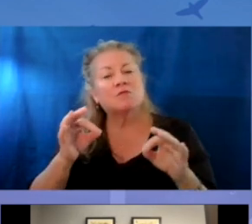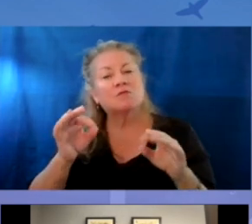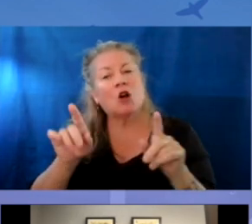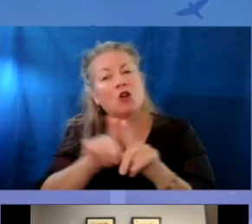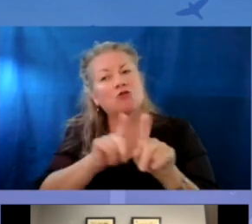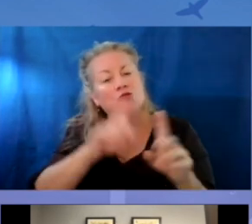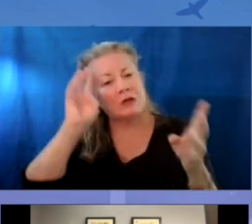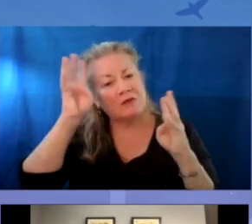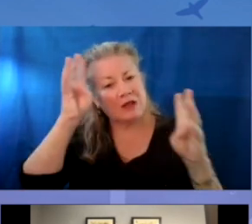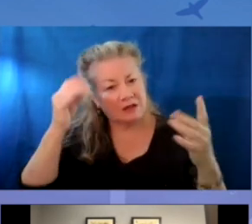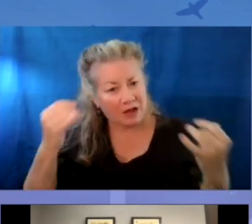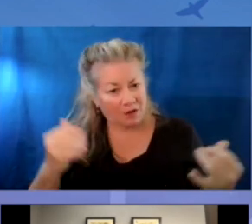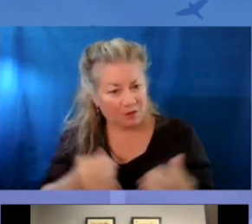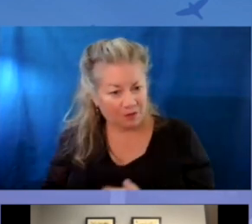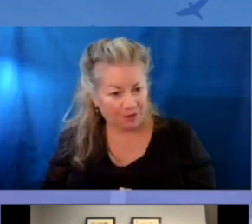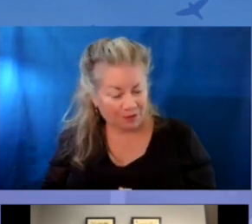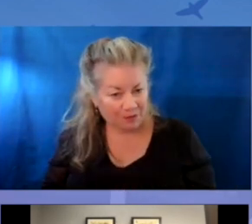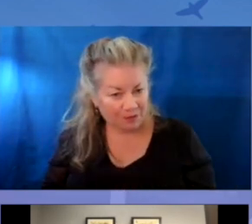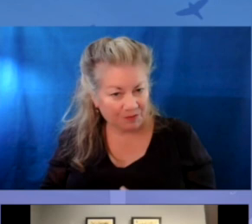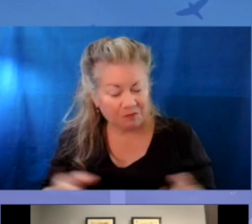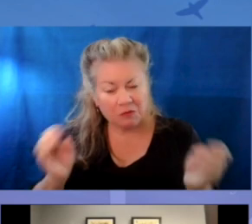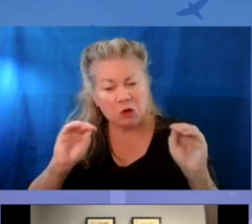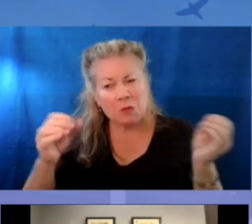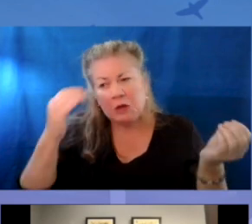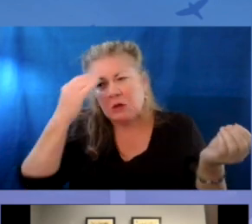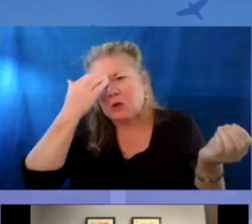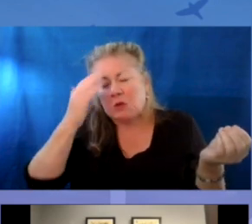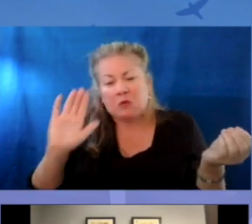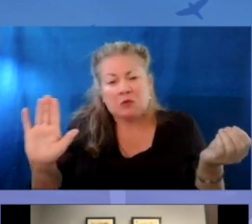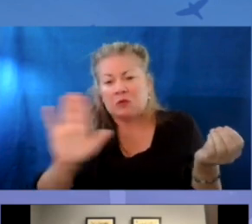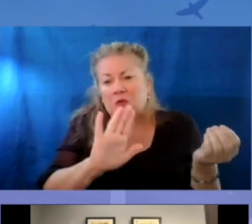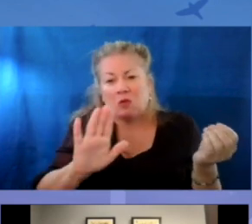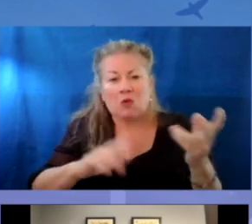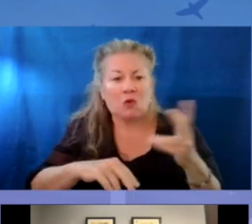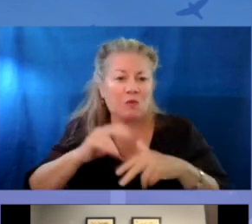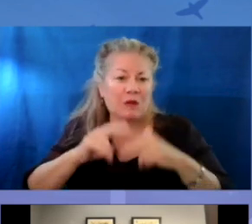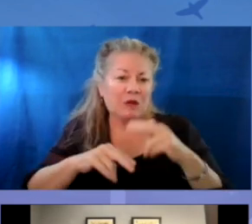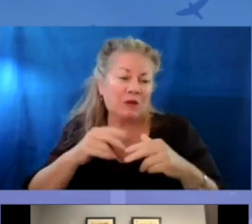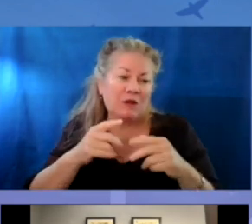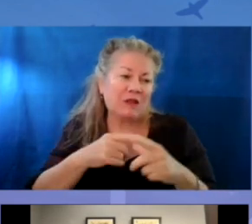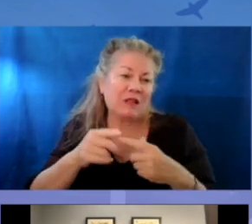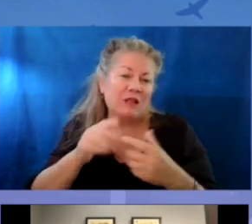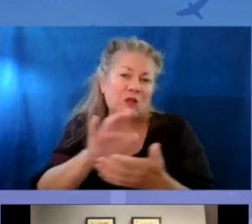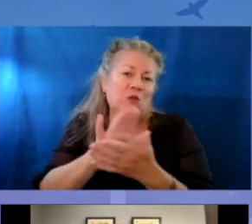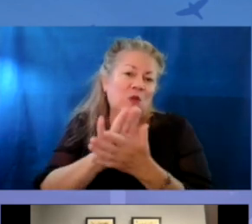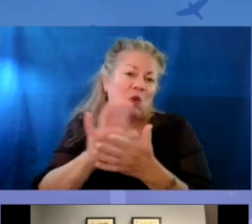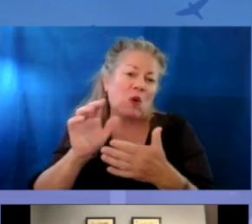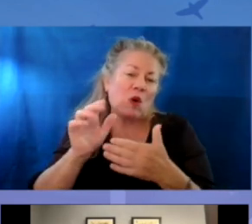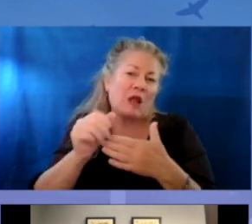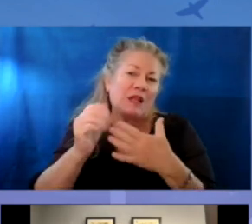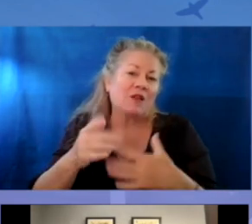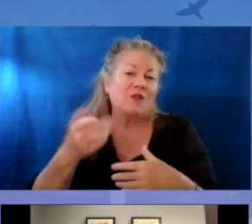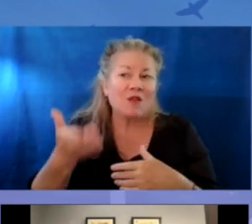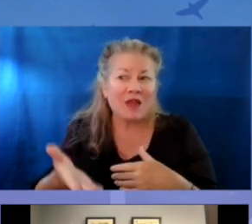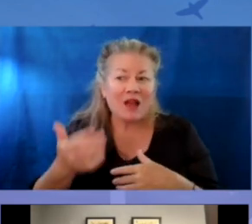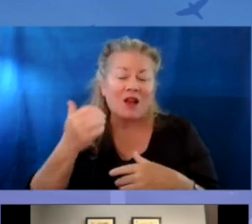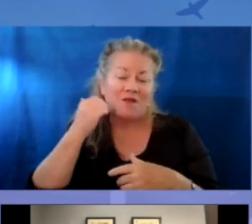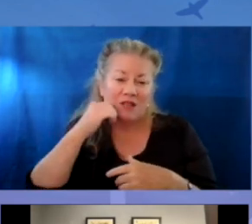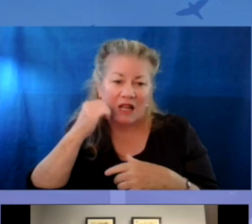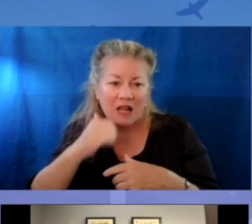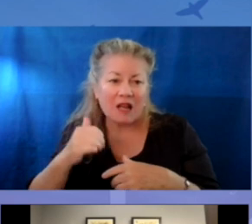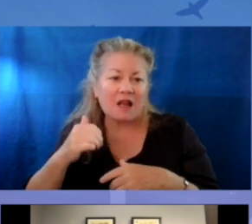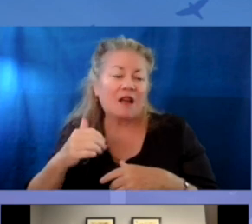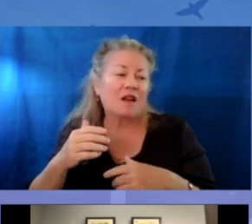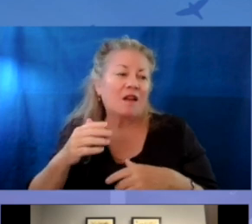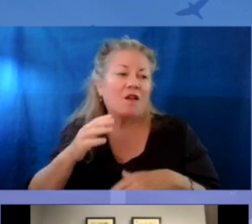At this point, no one knows their building better than the school leader. They're in the day-to-day, on-the-ground